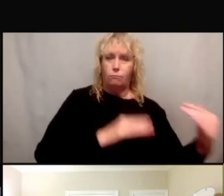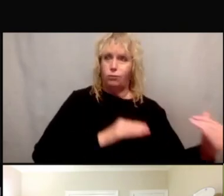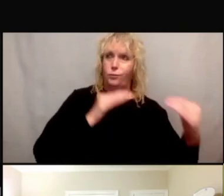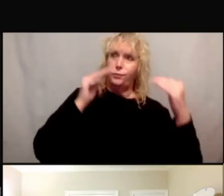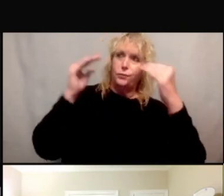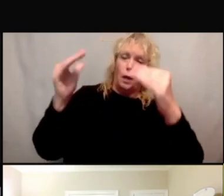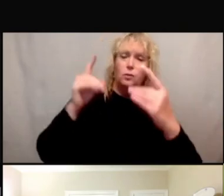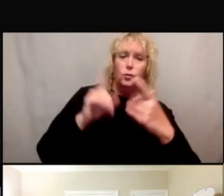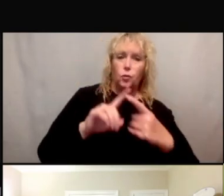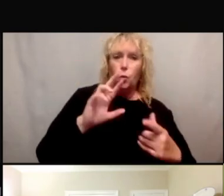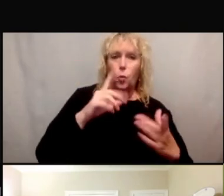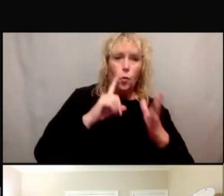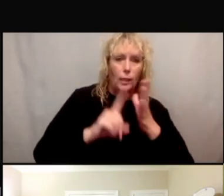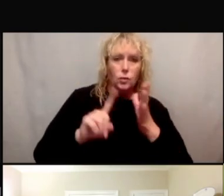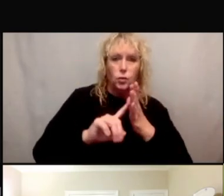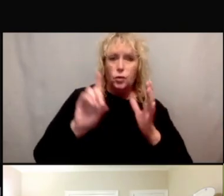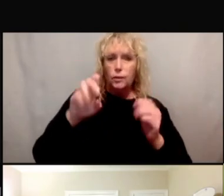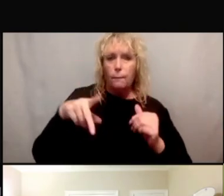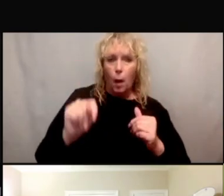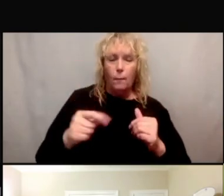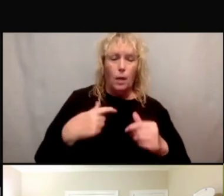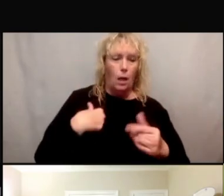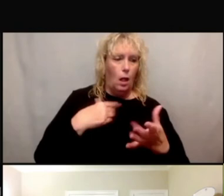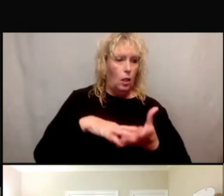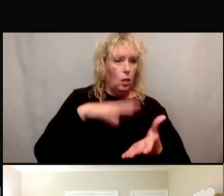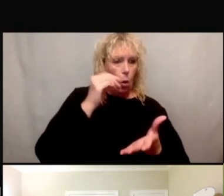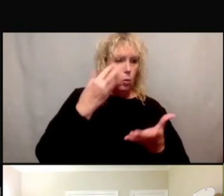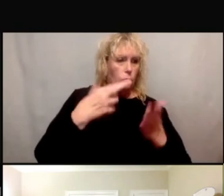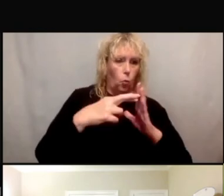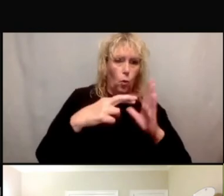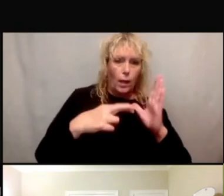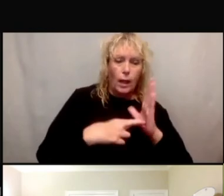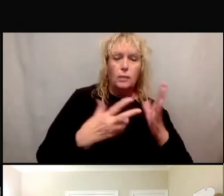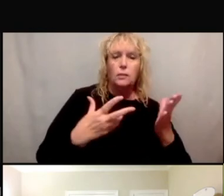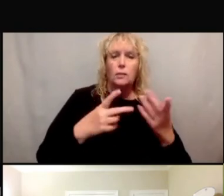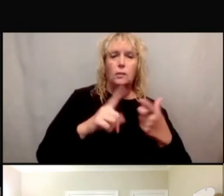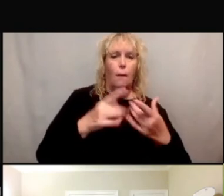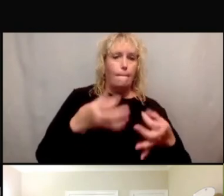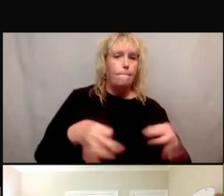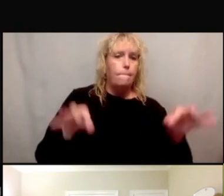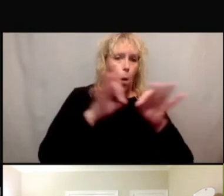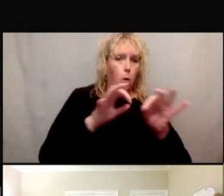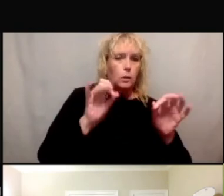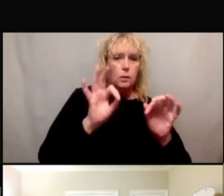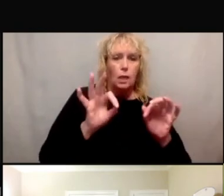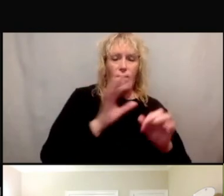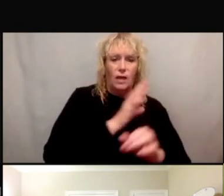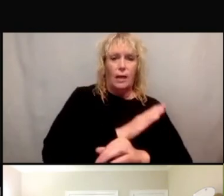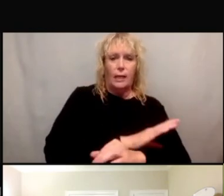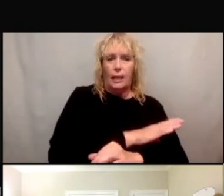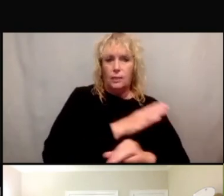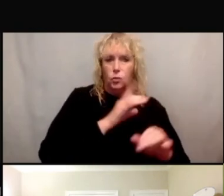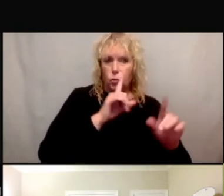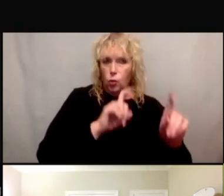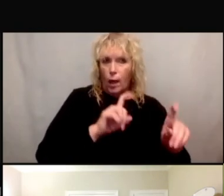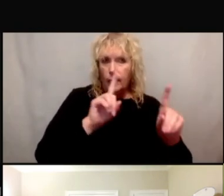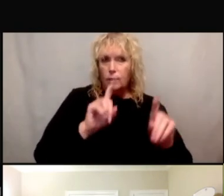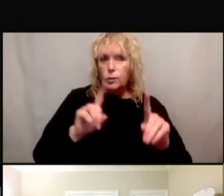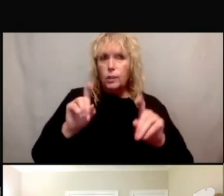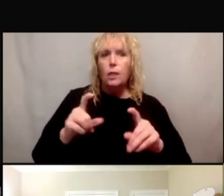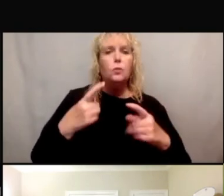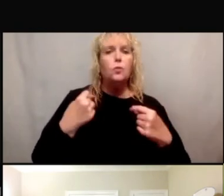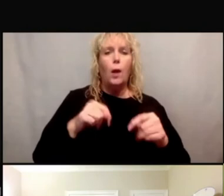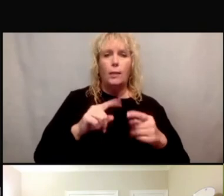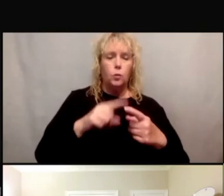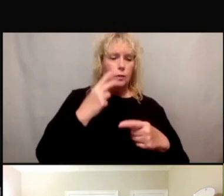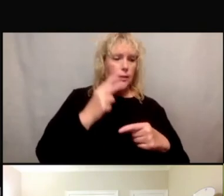to learn about the regulations and the importance of clinical trials. And, you know, the opportunity to see a molecule